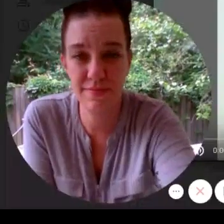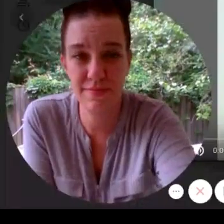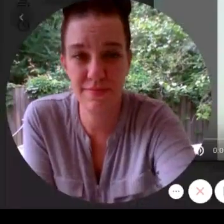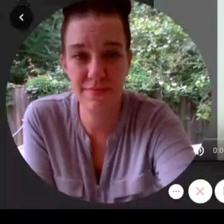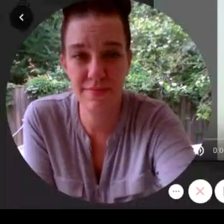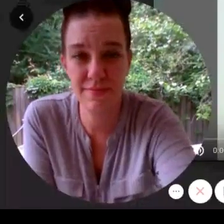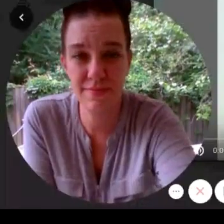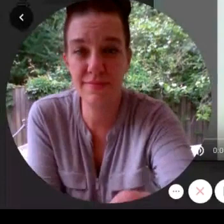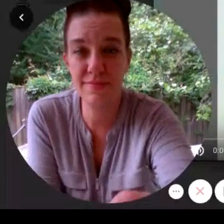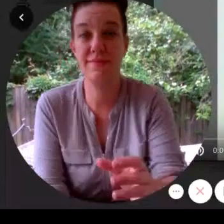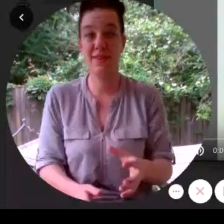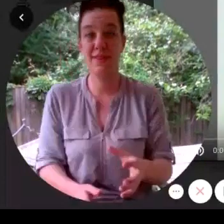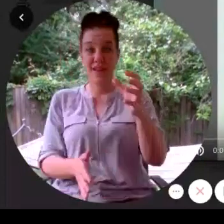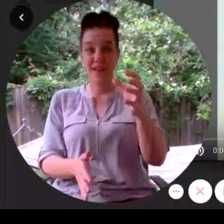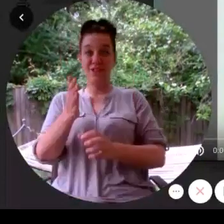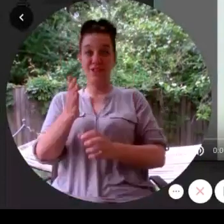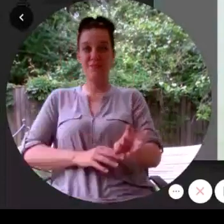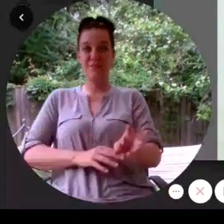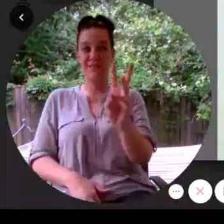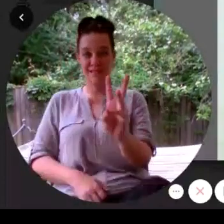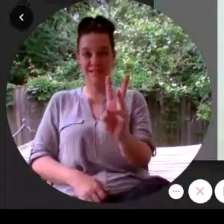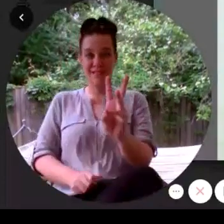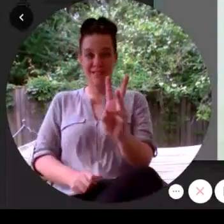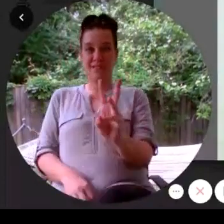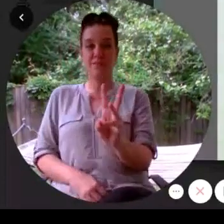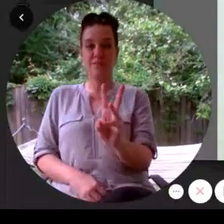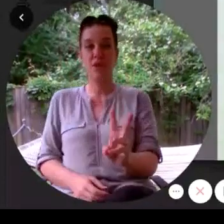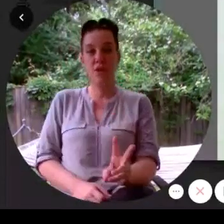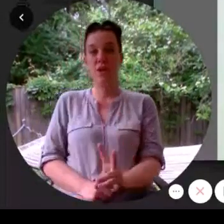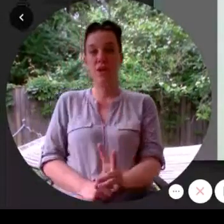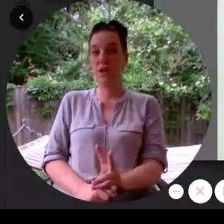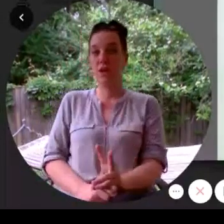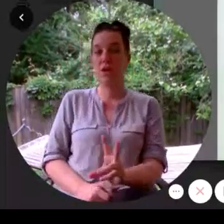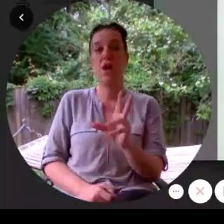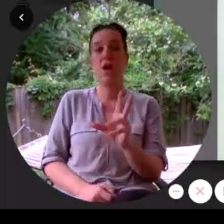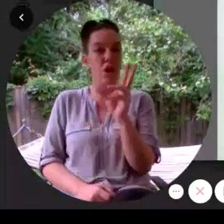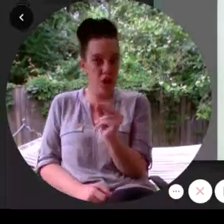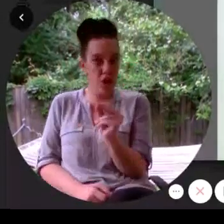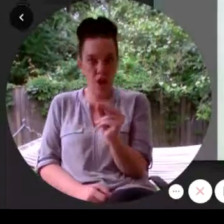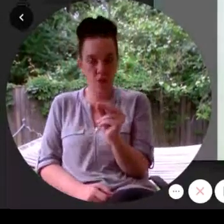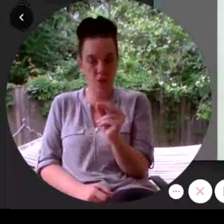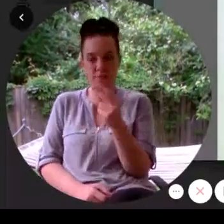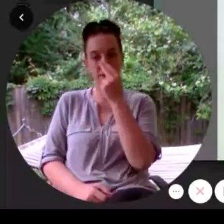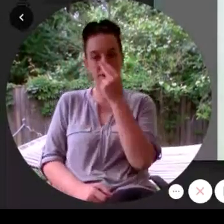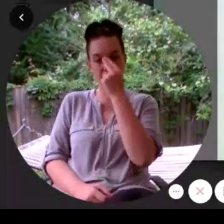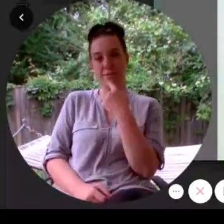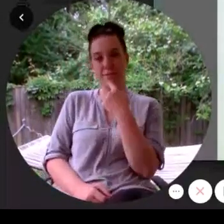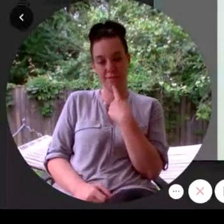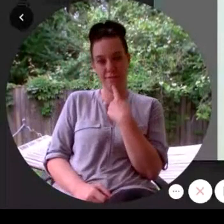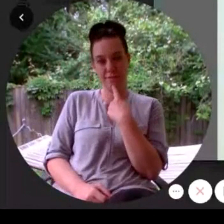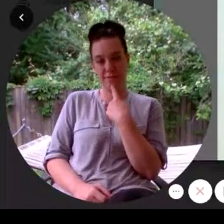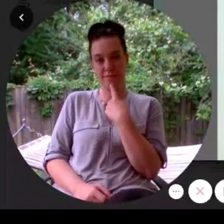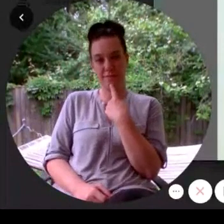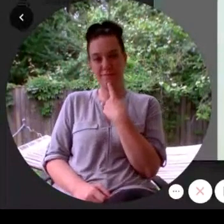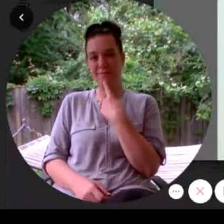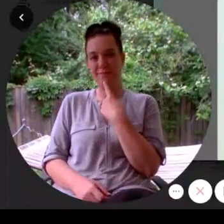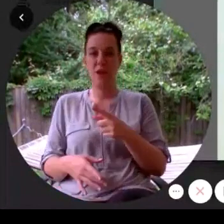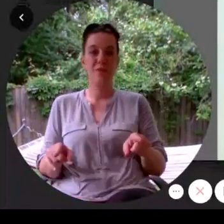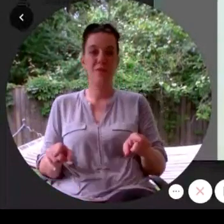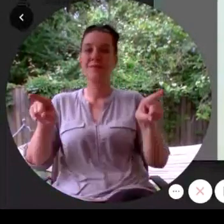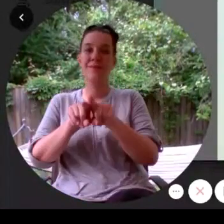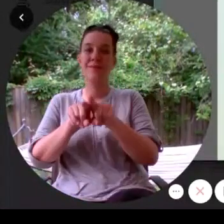chapter six no Niles said it was the same